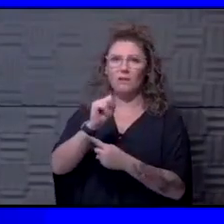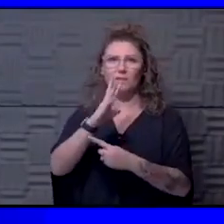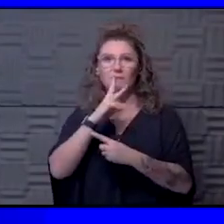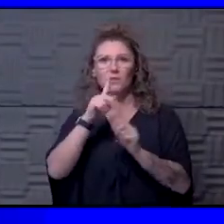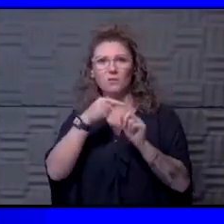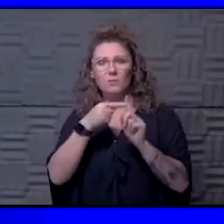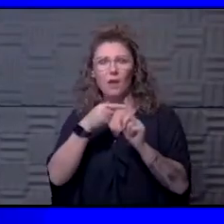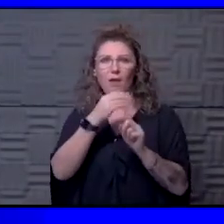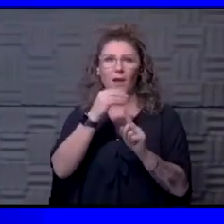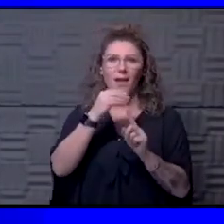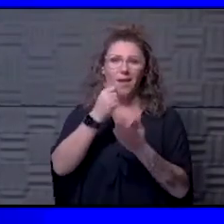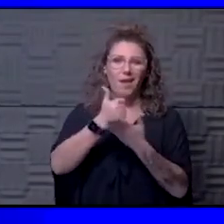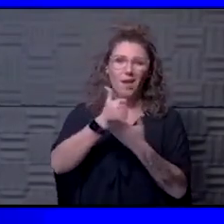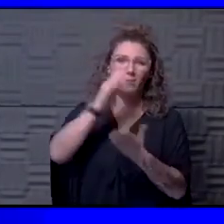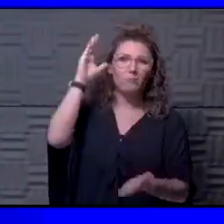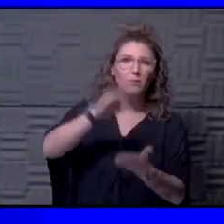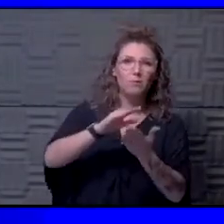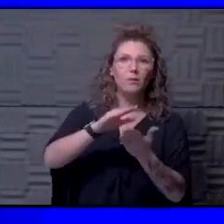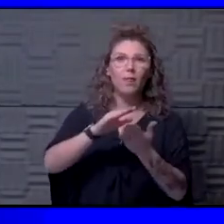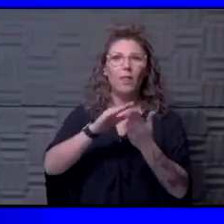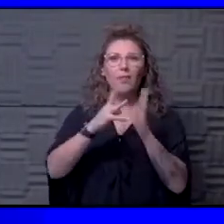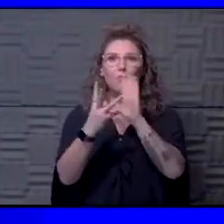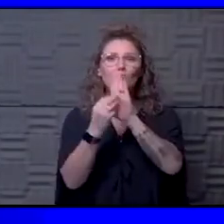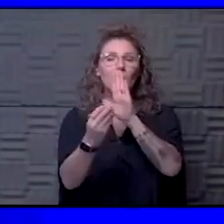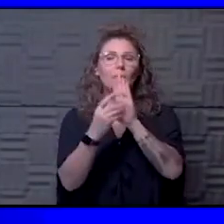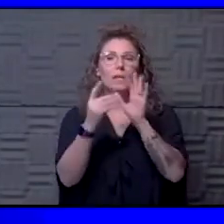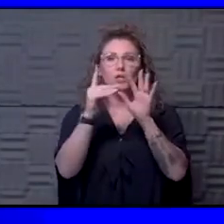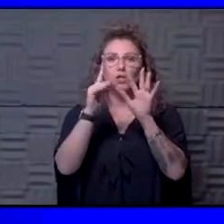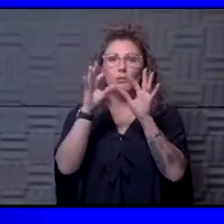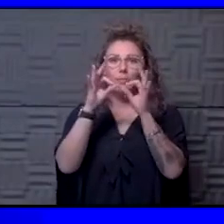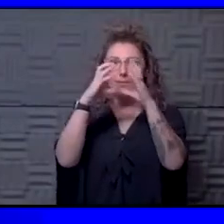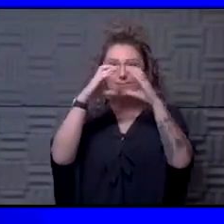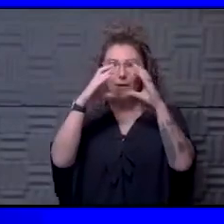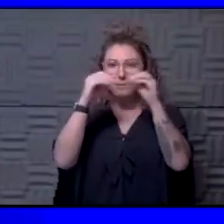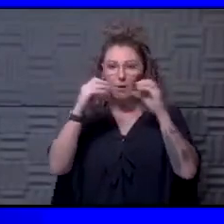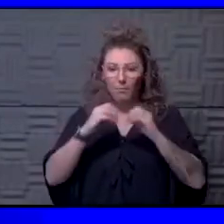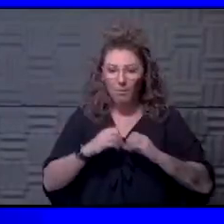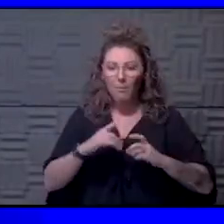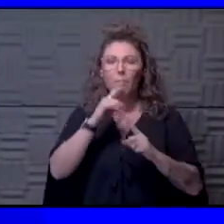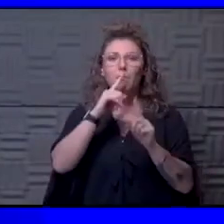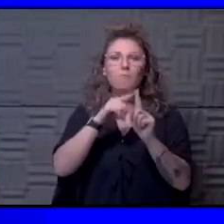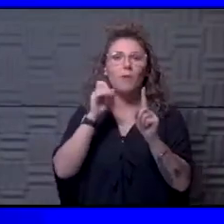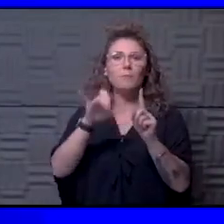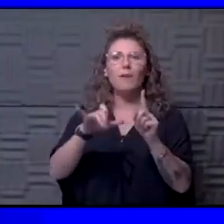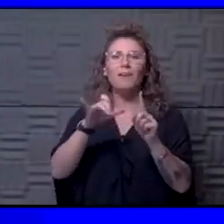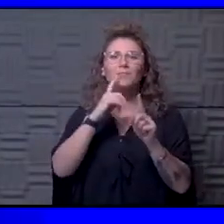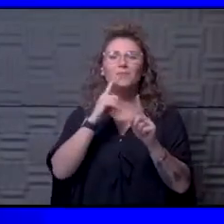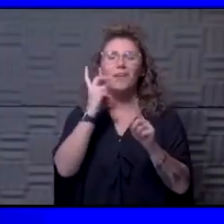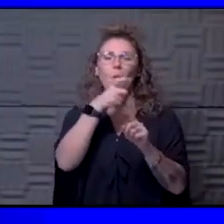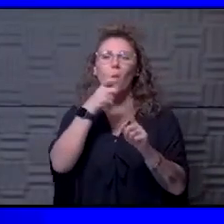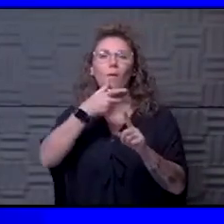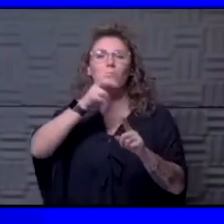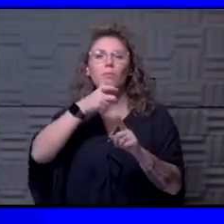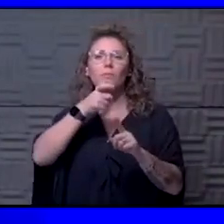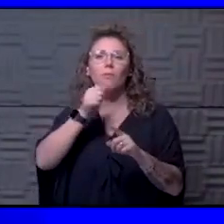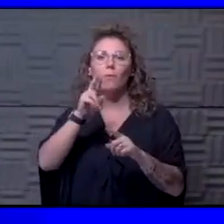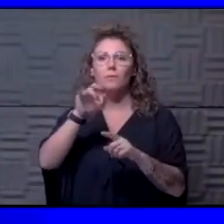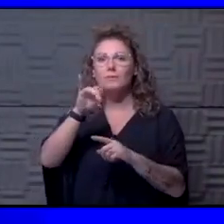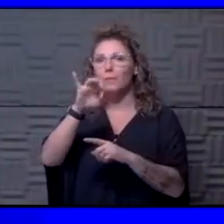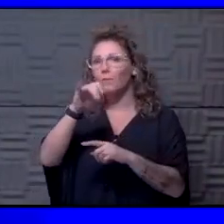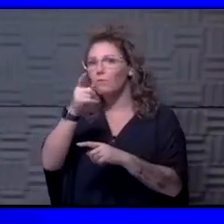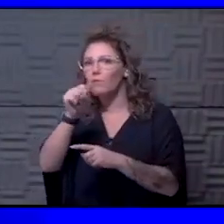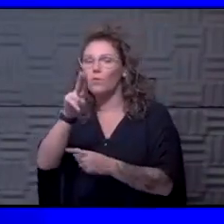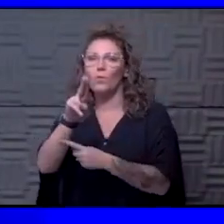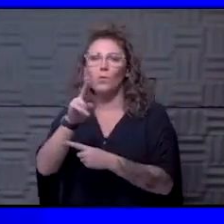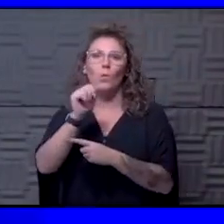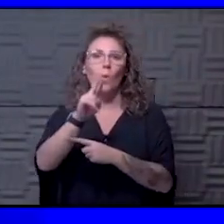really just helps decrease the replication of the virus. Basically. Um, it is like an oral Tamiflu. So that is being studied. The other inhaled is an